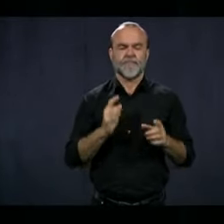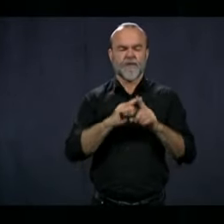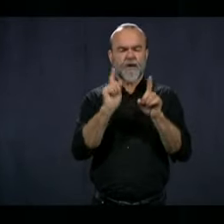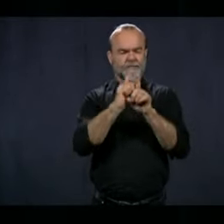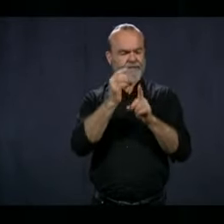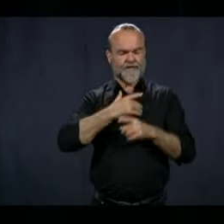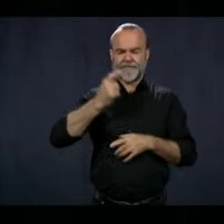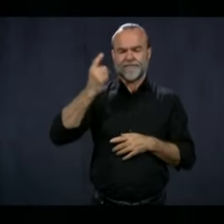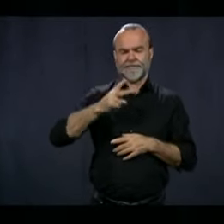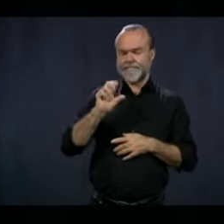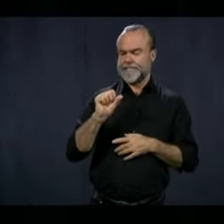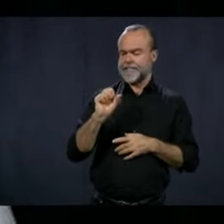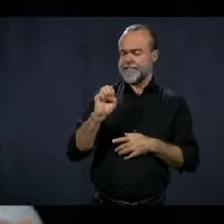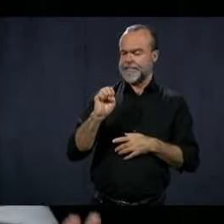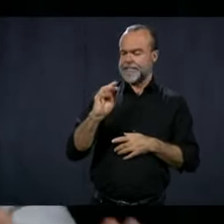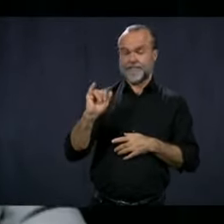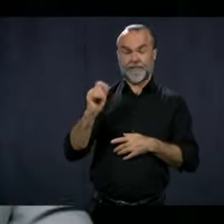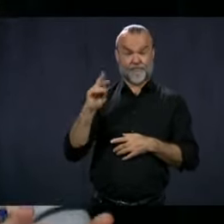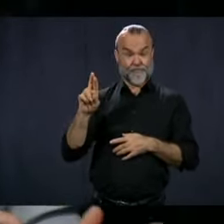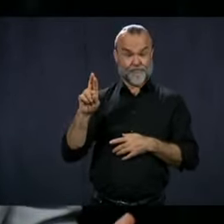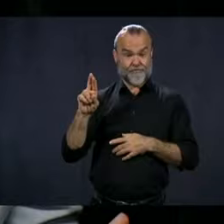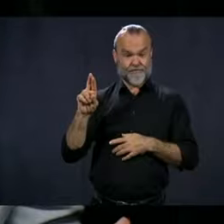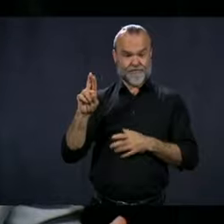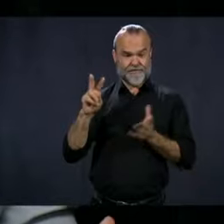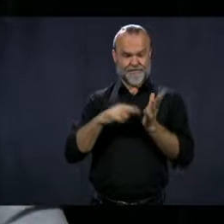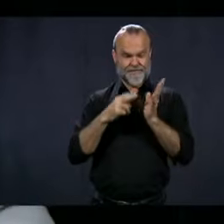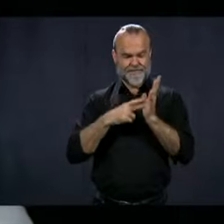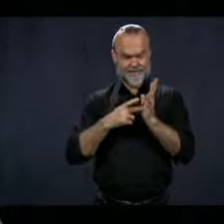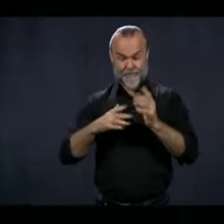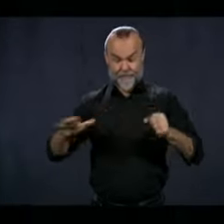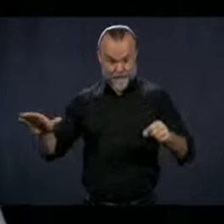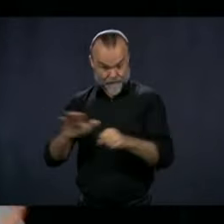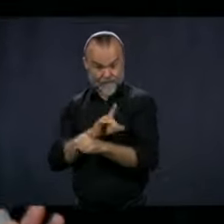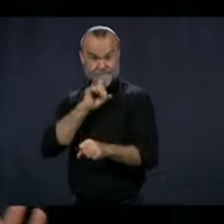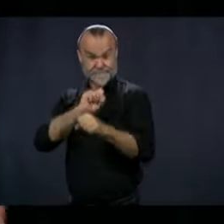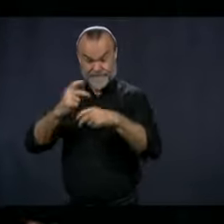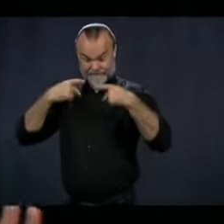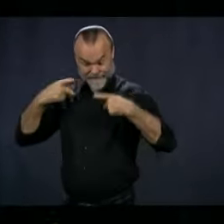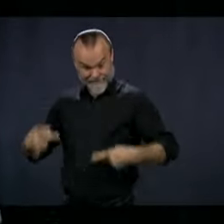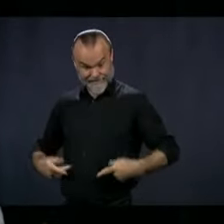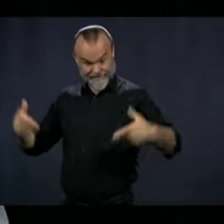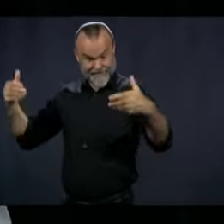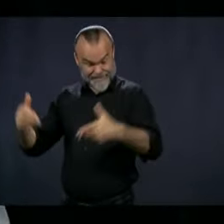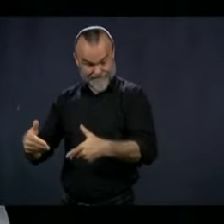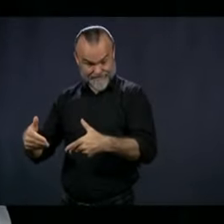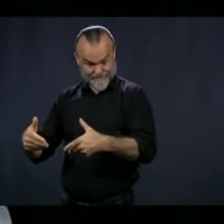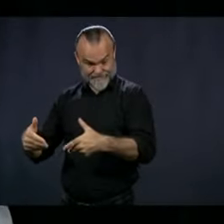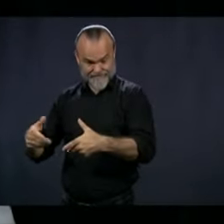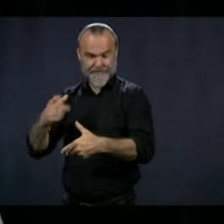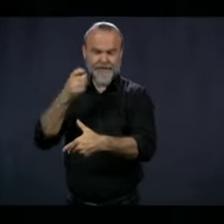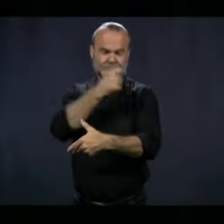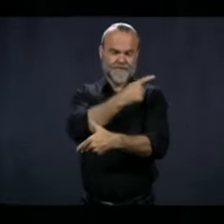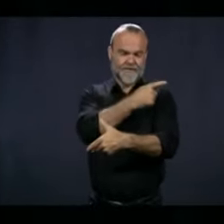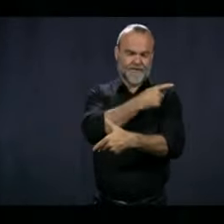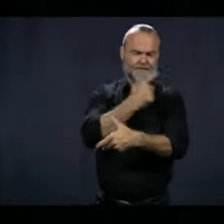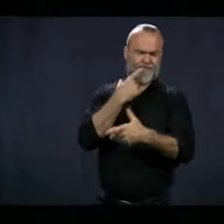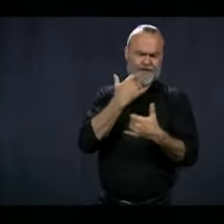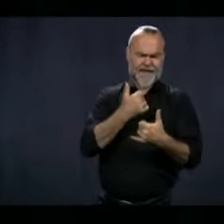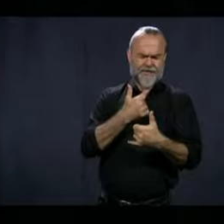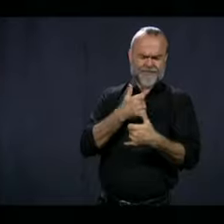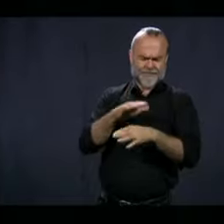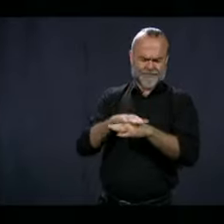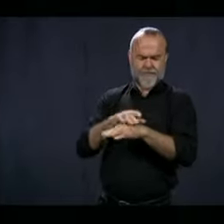-virtuelle. So that's going to be full physical, if I can say it like that. Right now, it's going to be slow motion. It's going to be